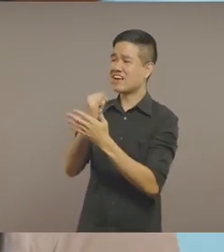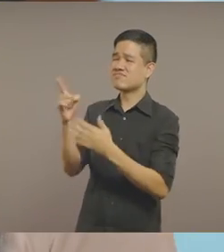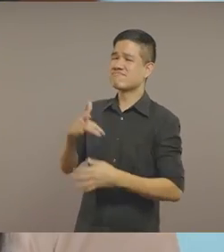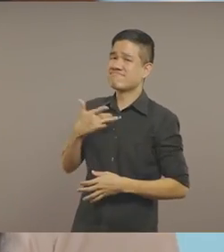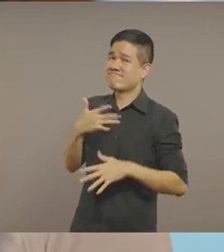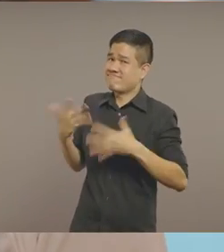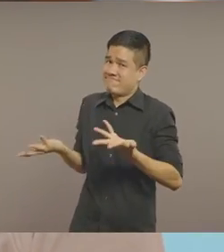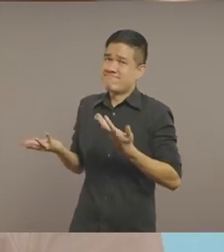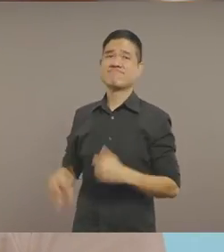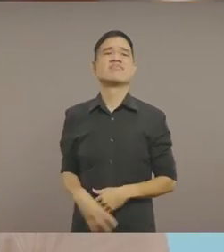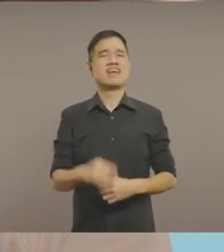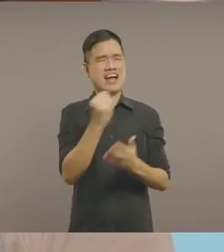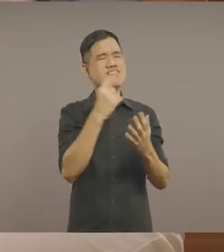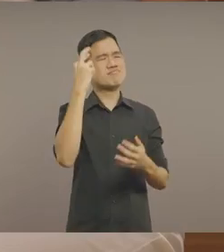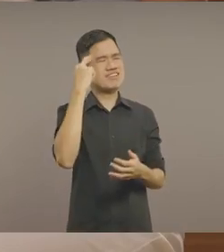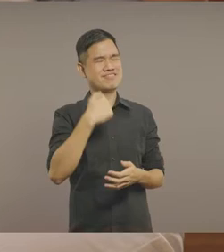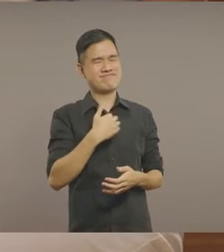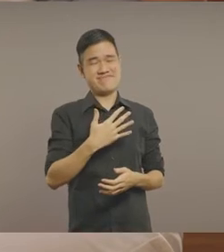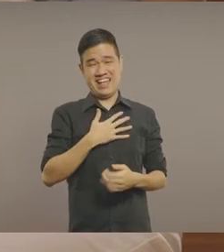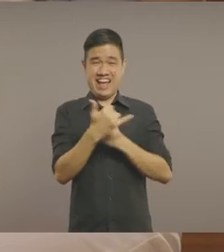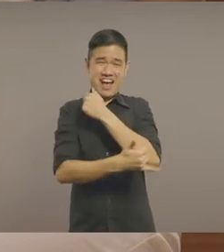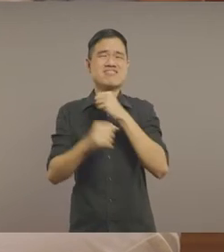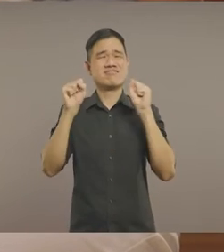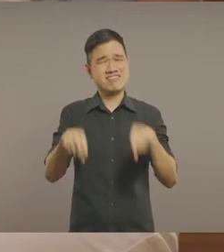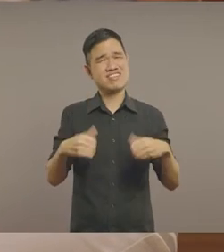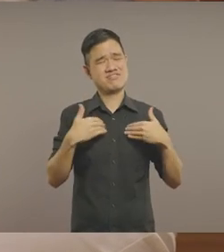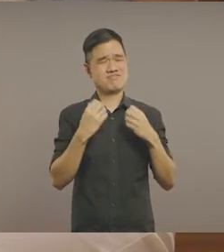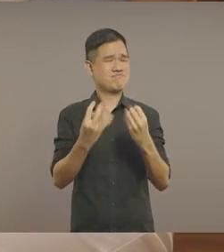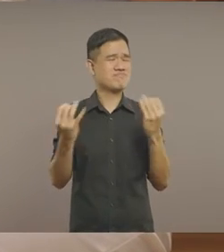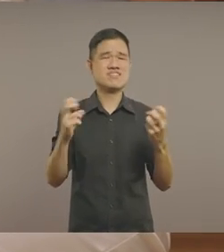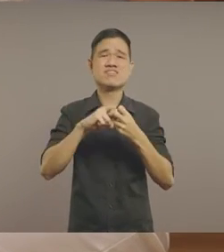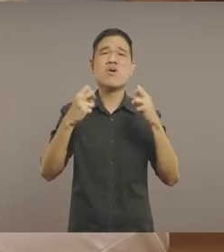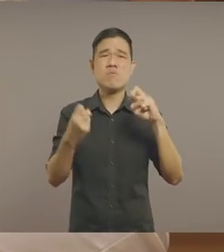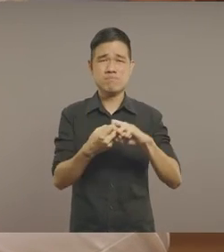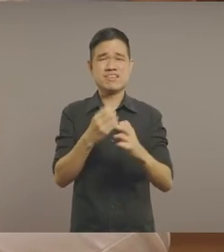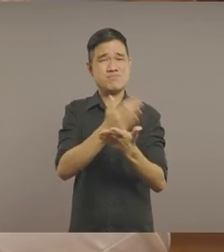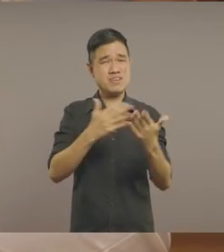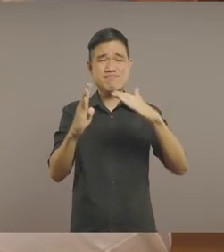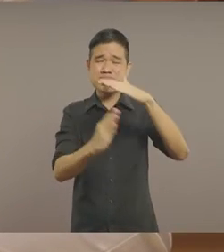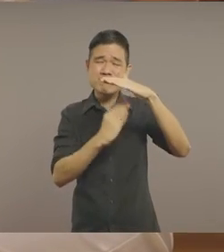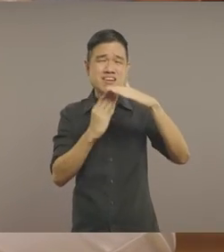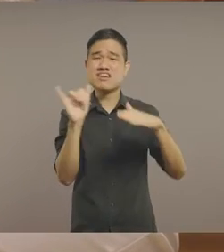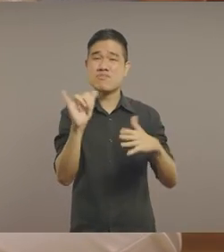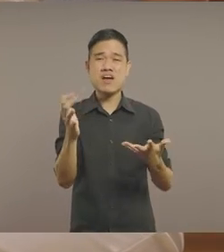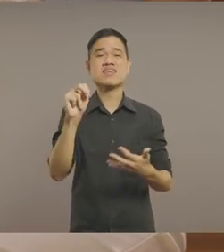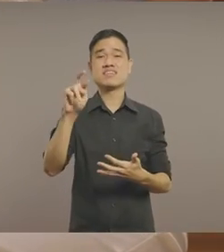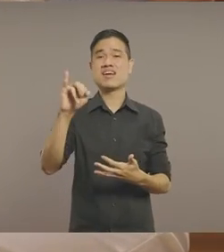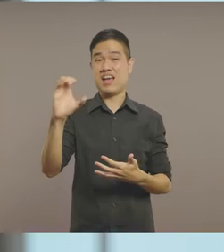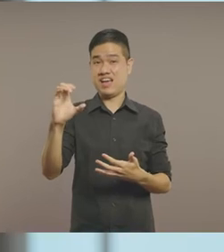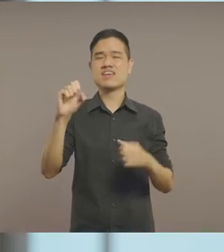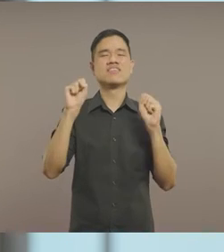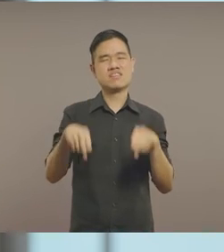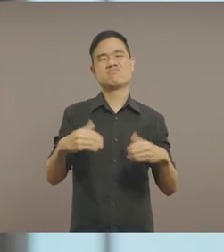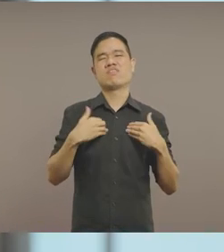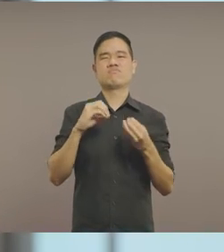How does this artwork make you feel? This artwork reminds me of the various institutional problems in my country because something so basic as